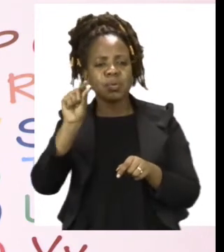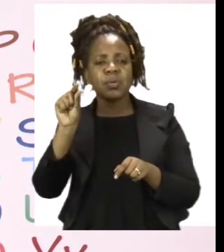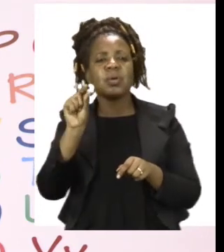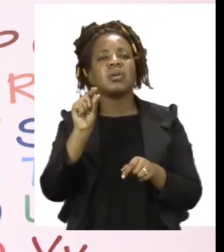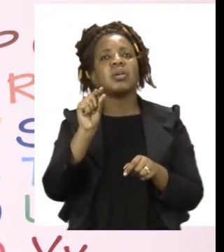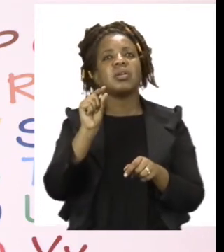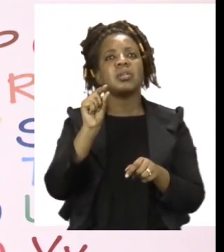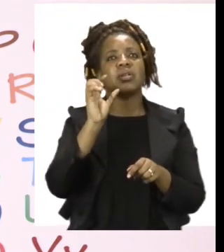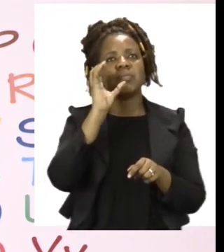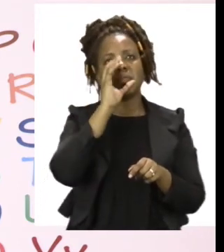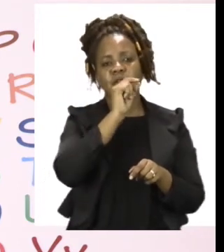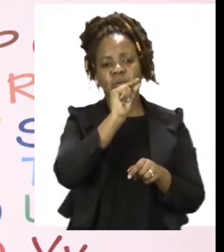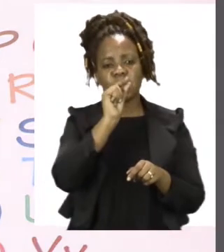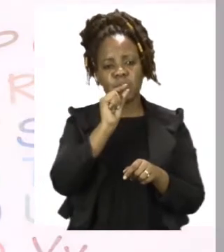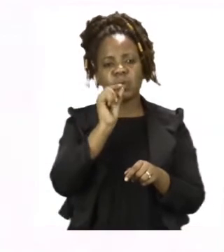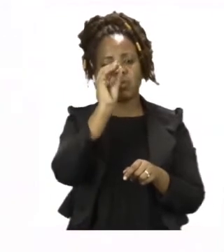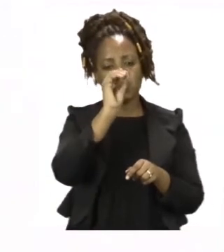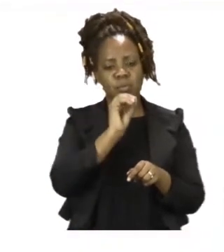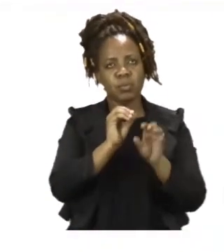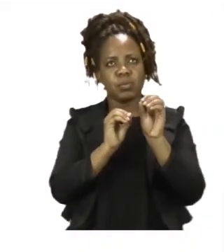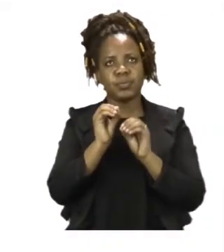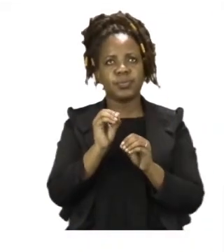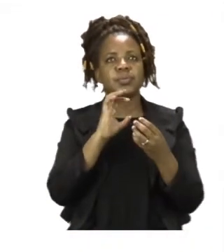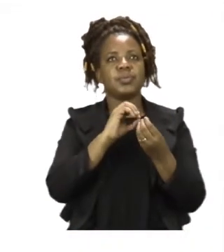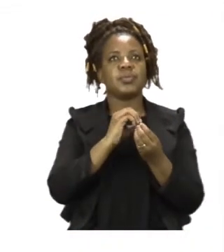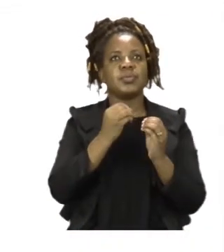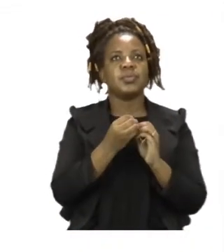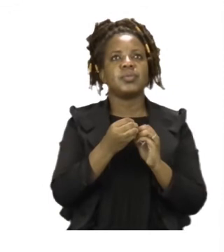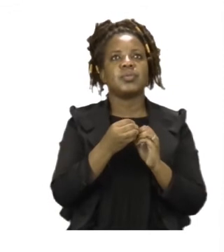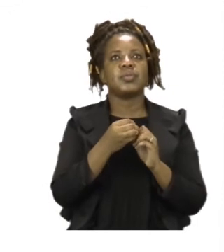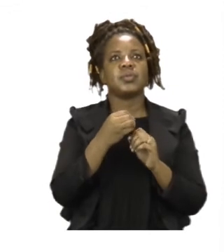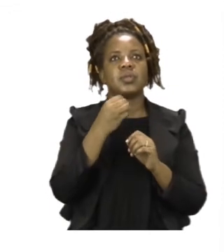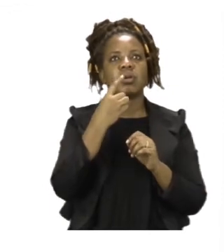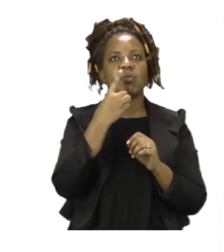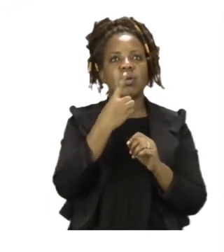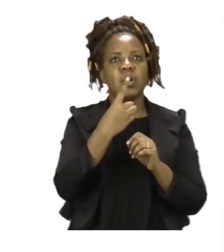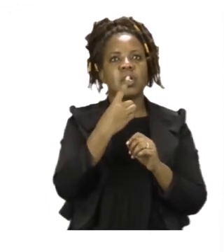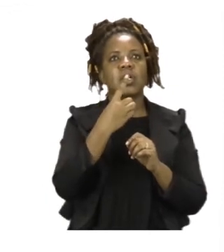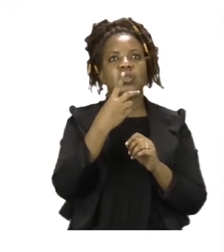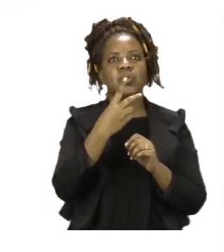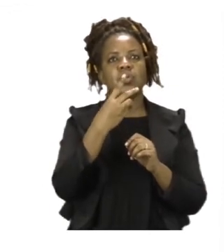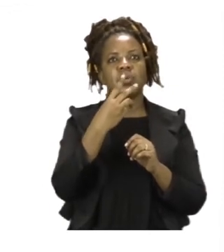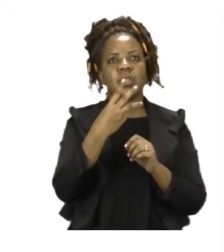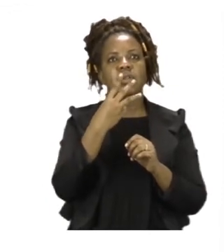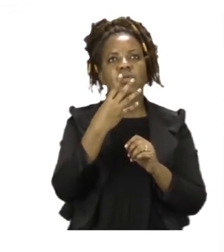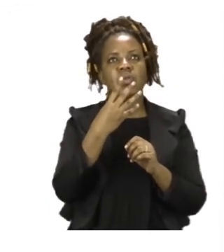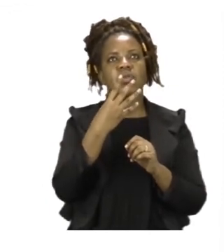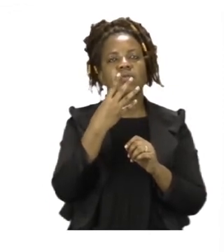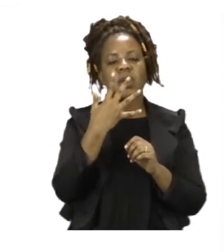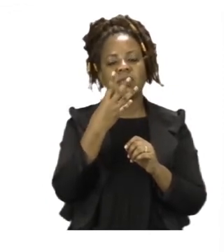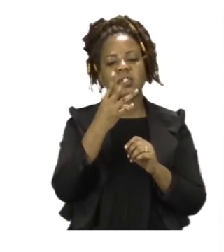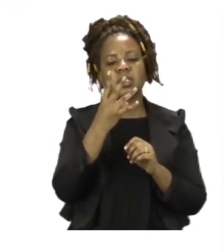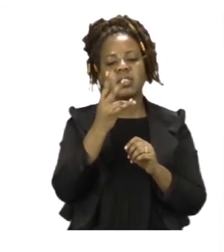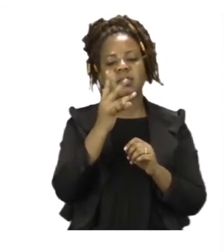exercise. So number one up to number 16. We are going to be using the picture